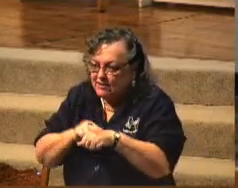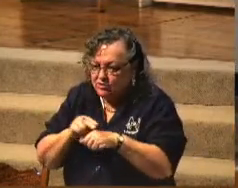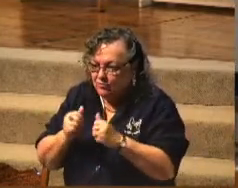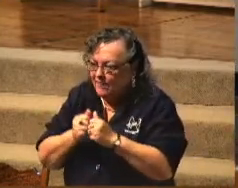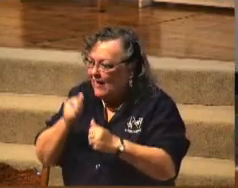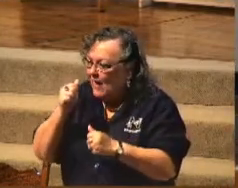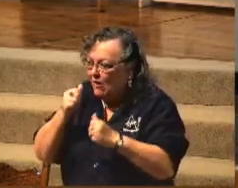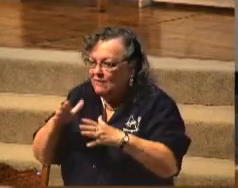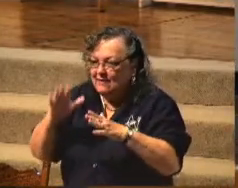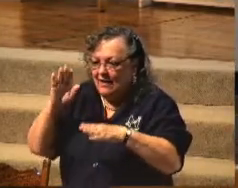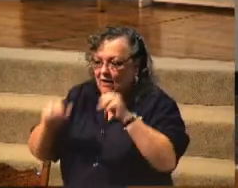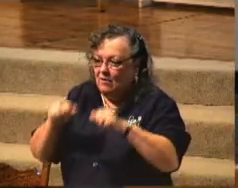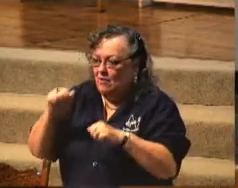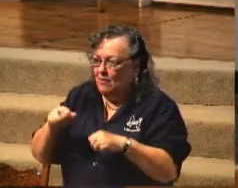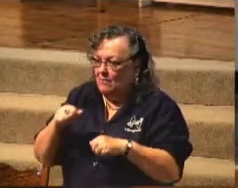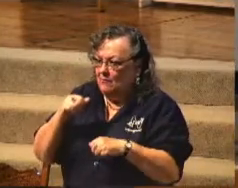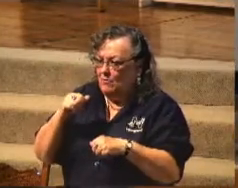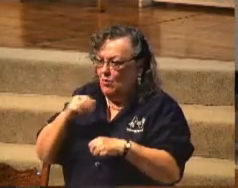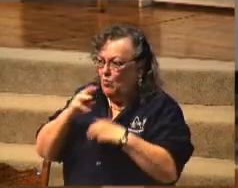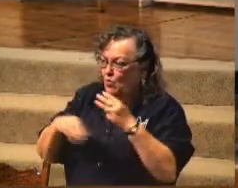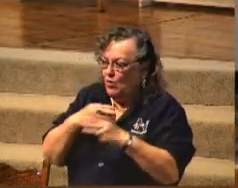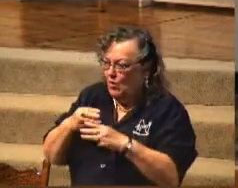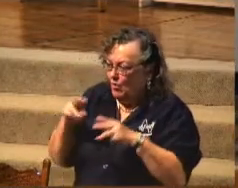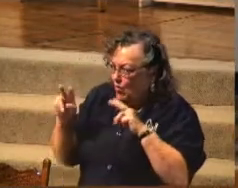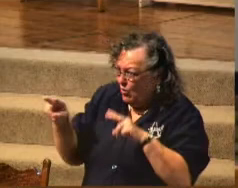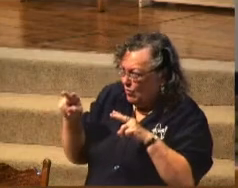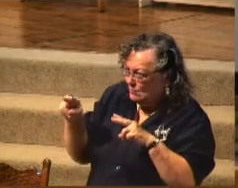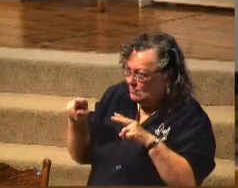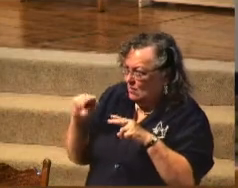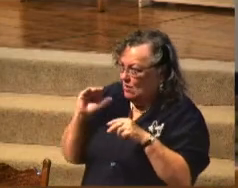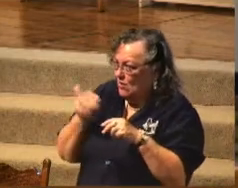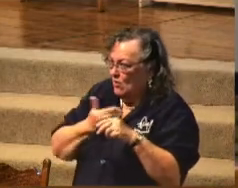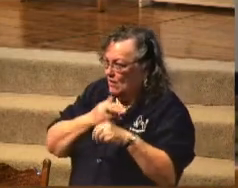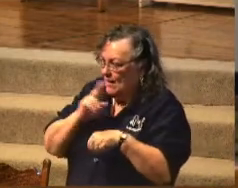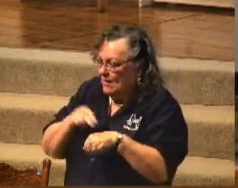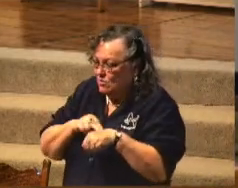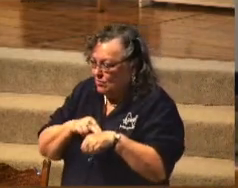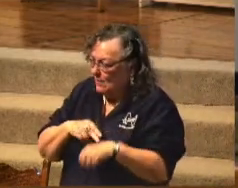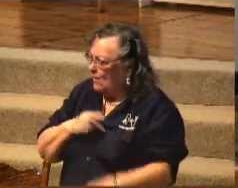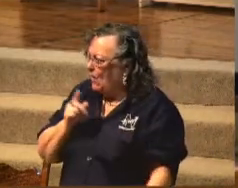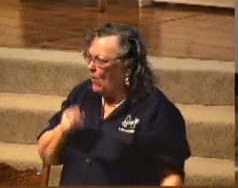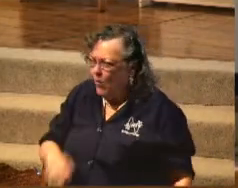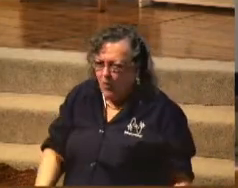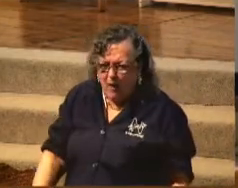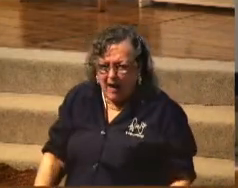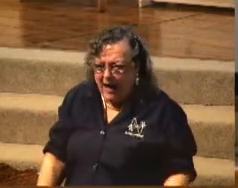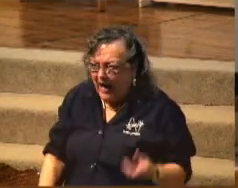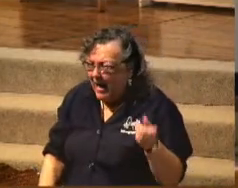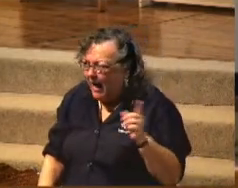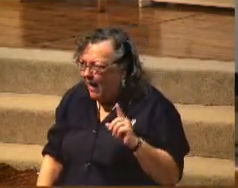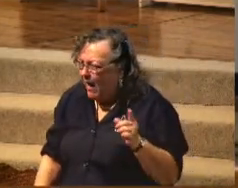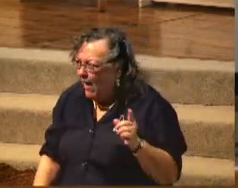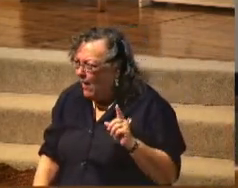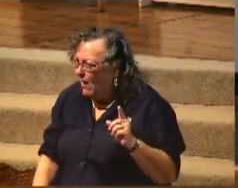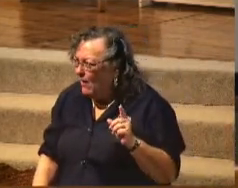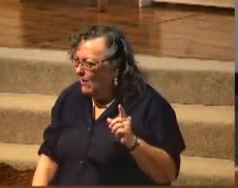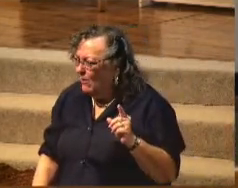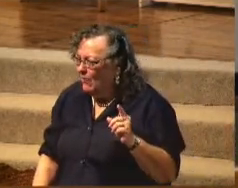the world shakes their head in wonder at this grand experiment of a democratic republic.